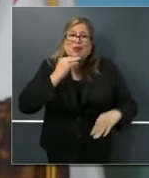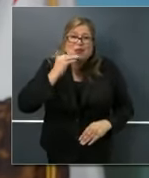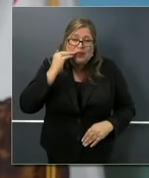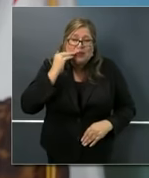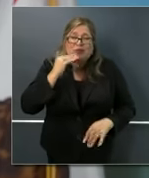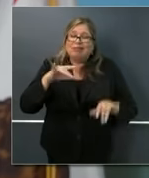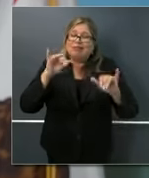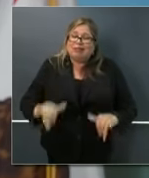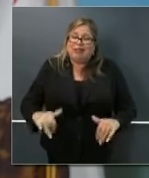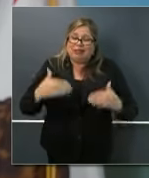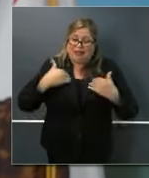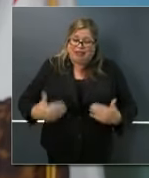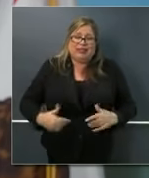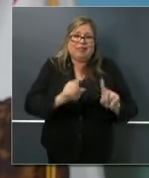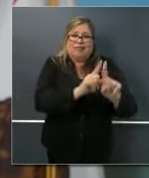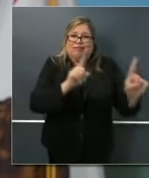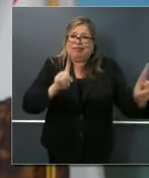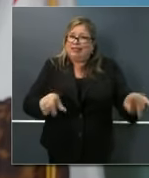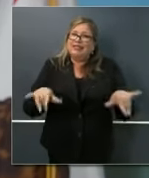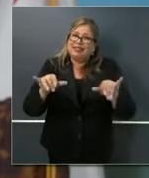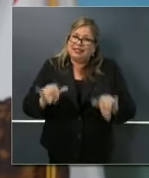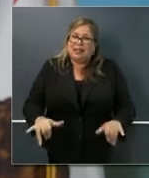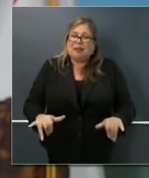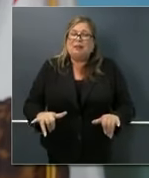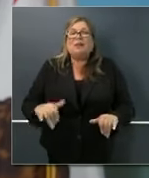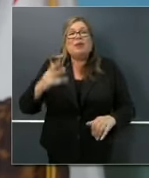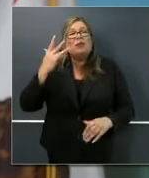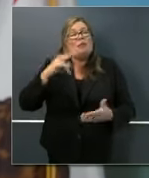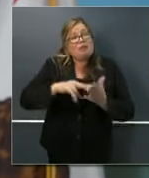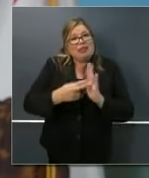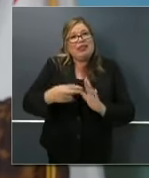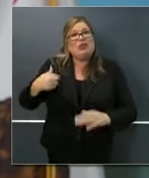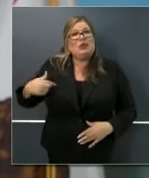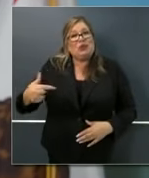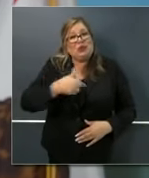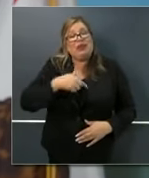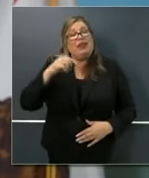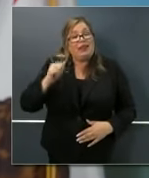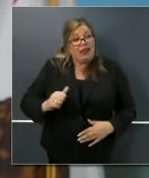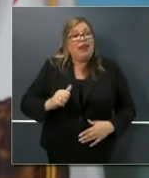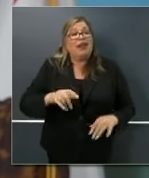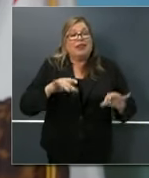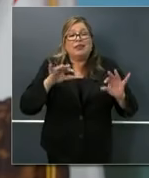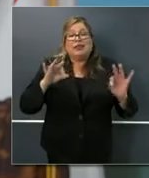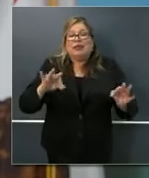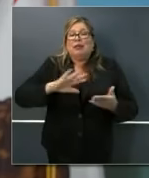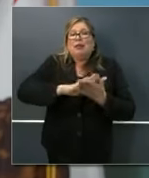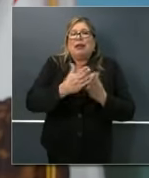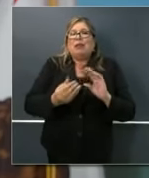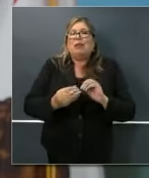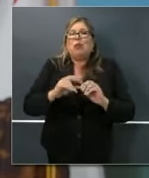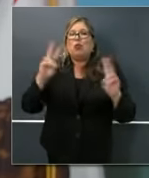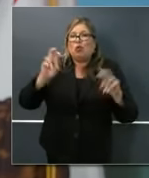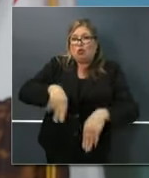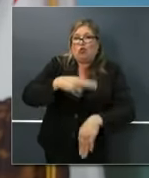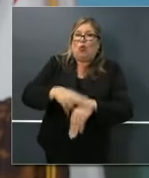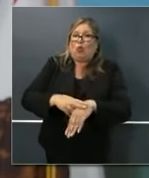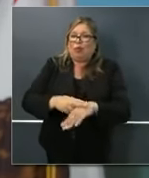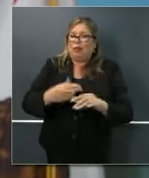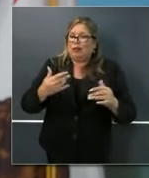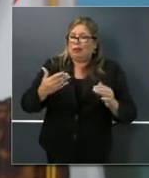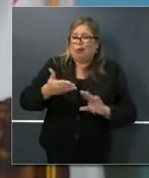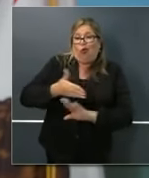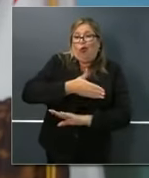to practice appropriate physical distancing so that we can get back to a sense of normalcy sooner than we would otherwise